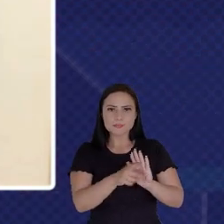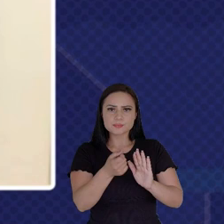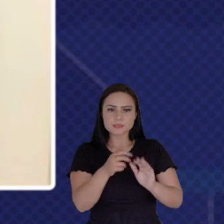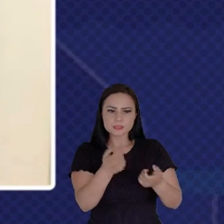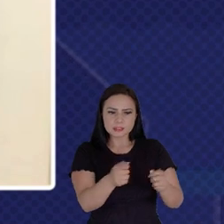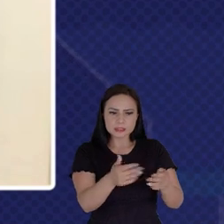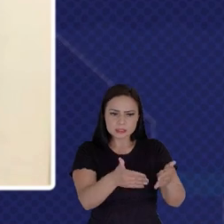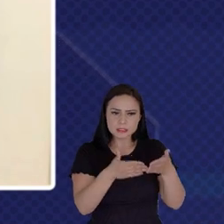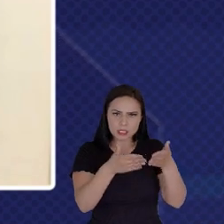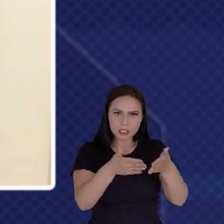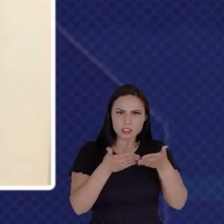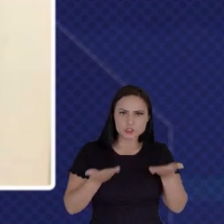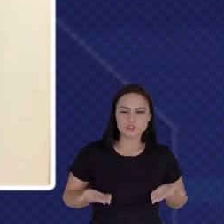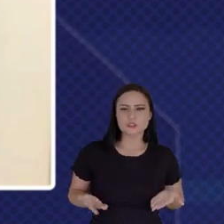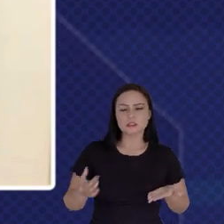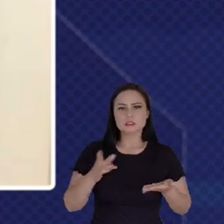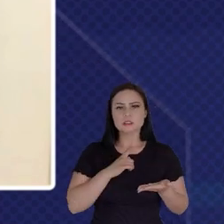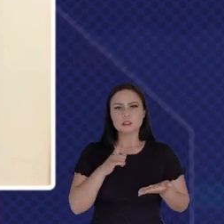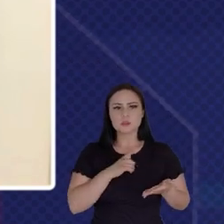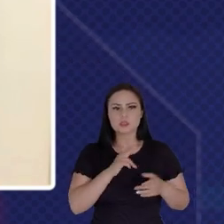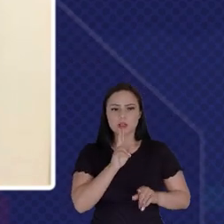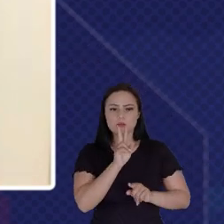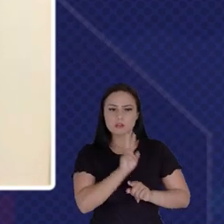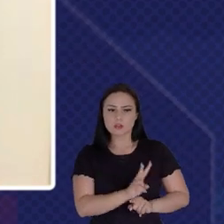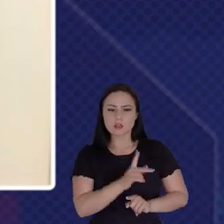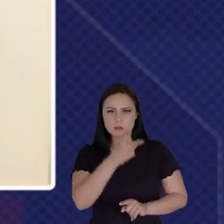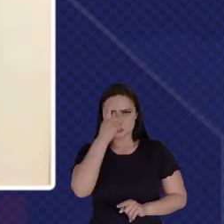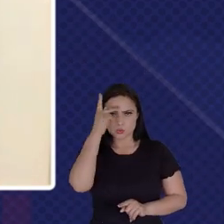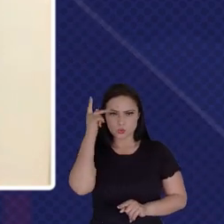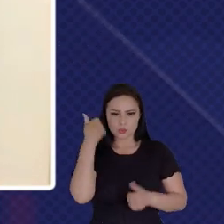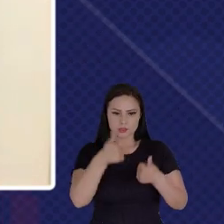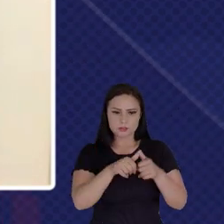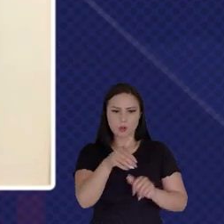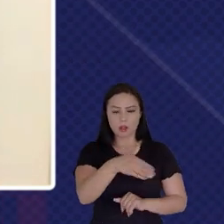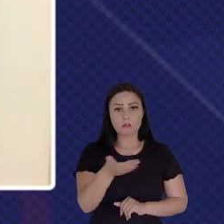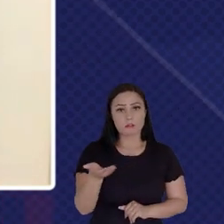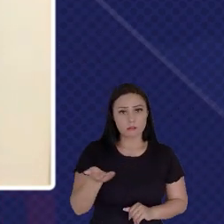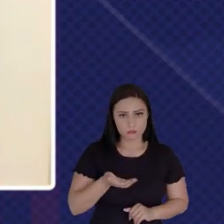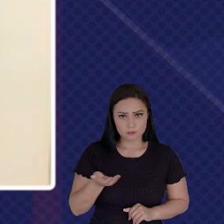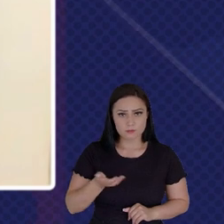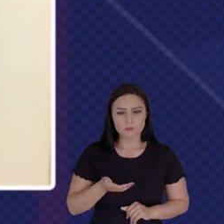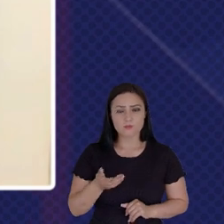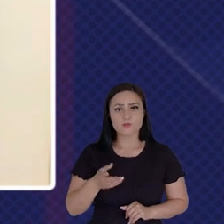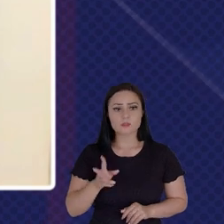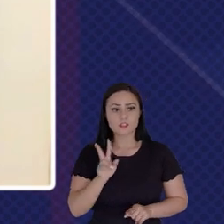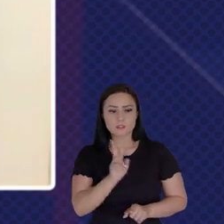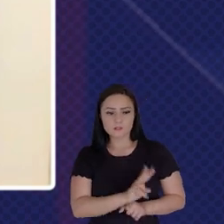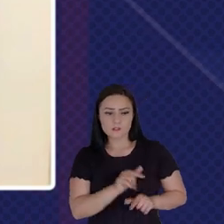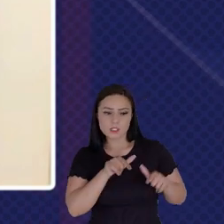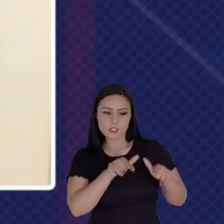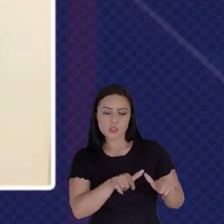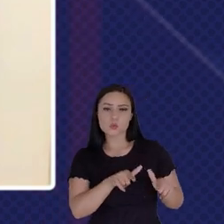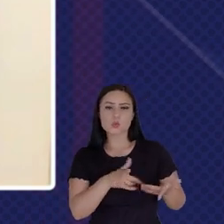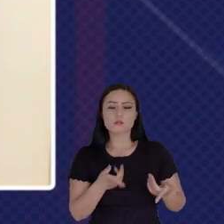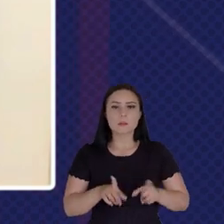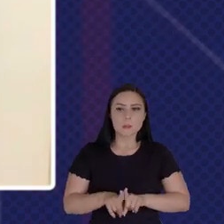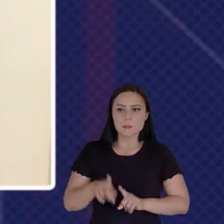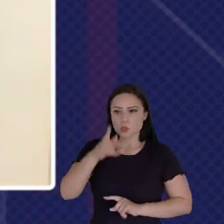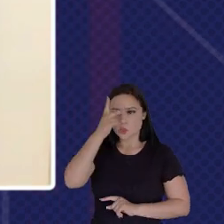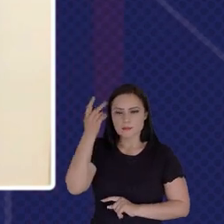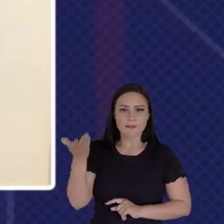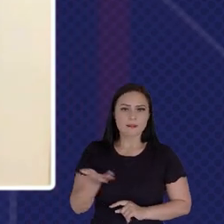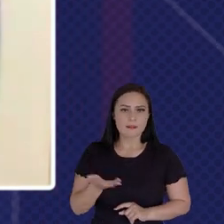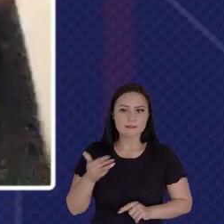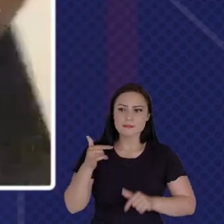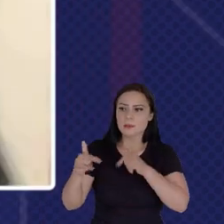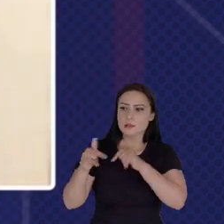Humanitarian Actors Wanting To Get Visas And Things Like That Humanitarian Actors Wanting To Get Clearance To Go Into Certain Are Rather